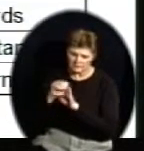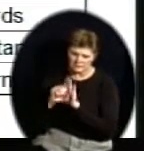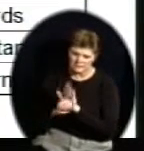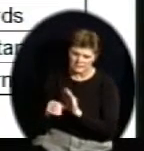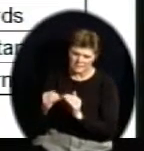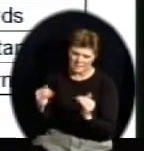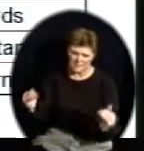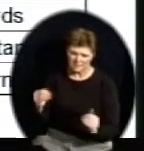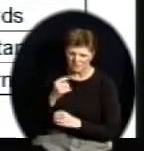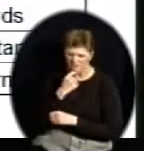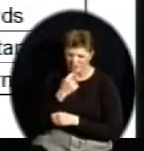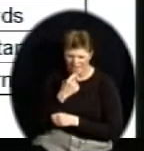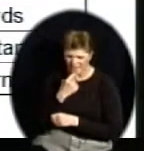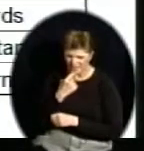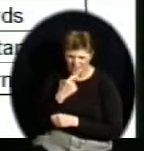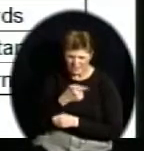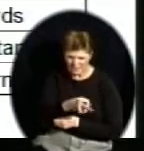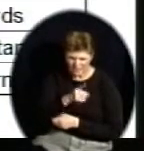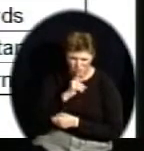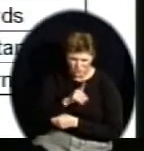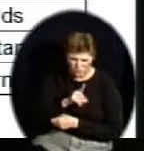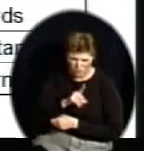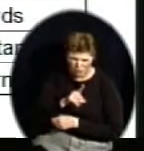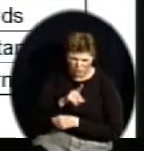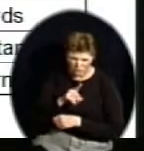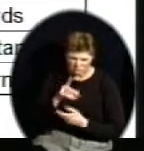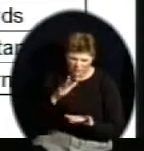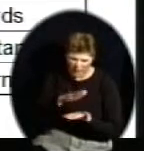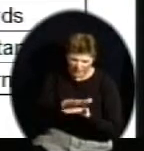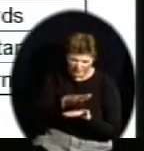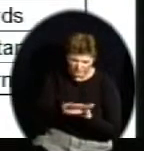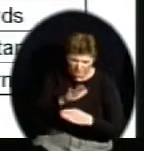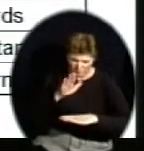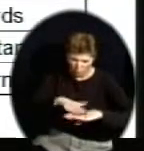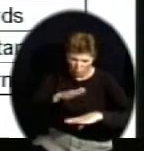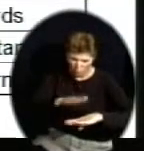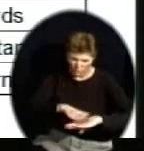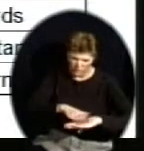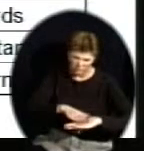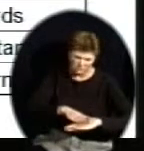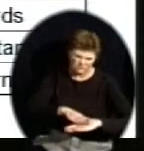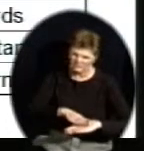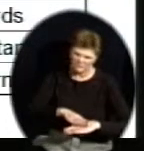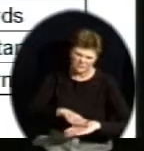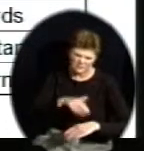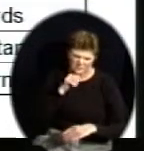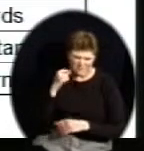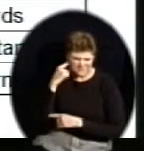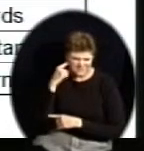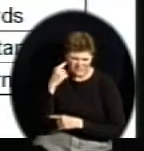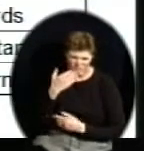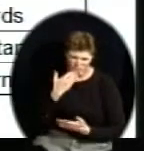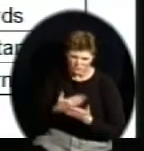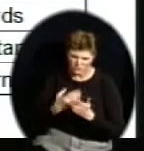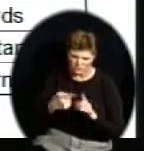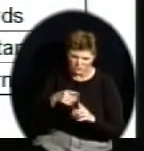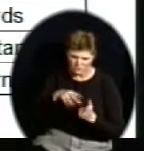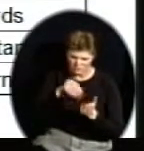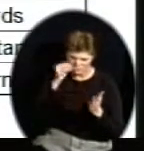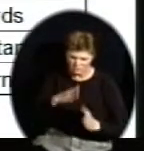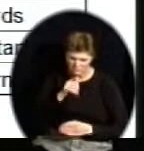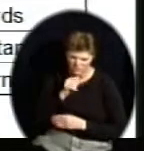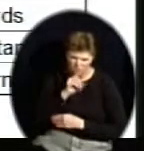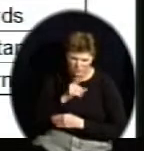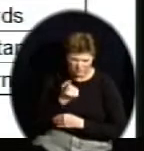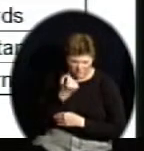think of saying to a 10-year-old you're an academic warning. And so as we work through this, this is an area that we know still needs to change.